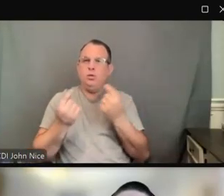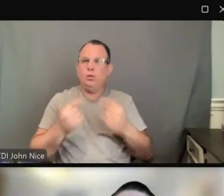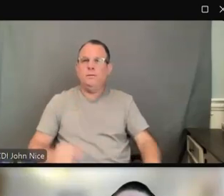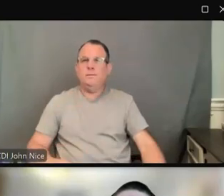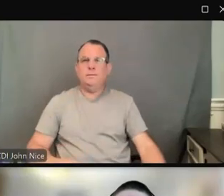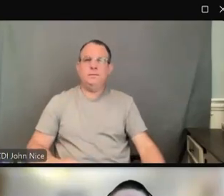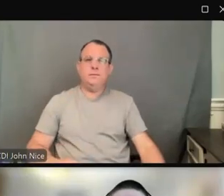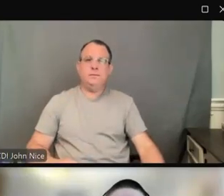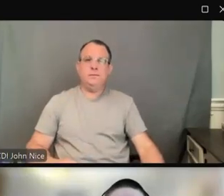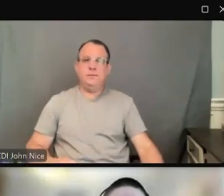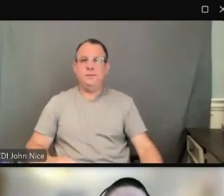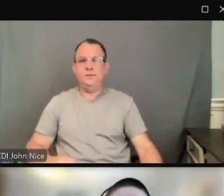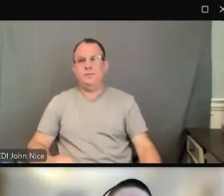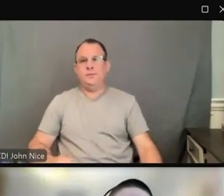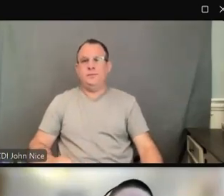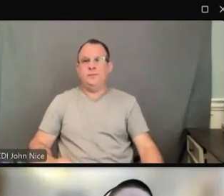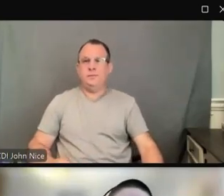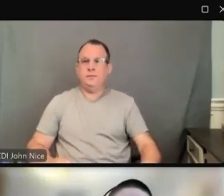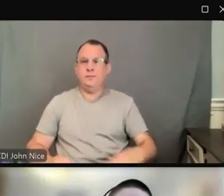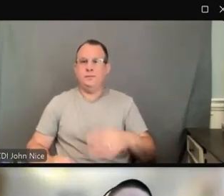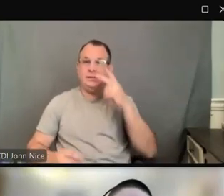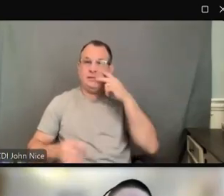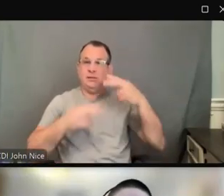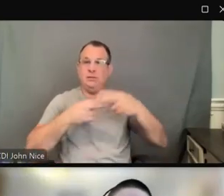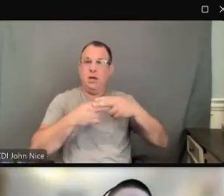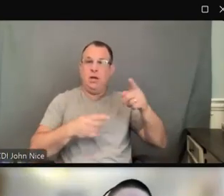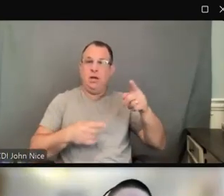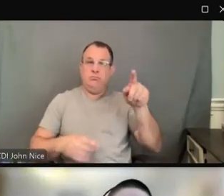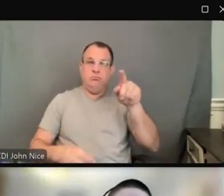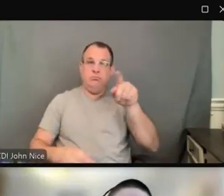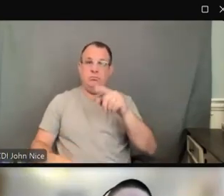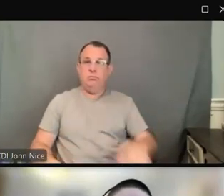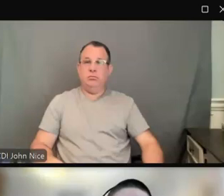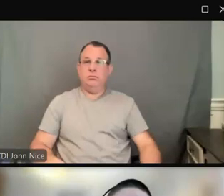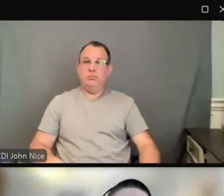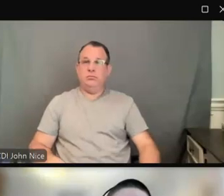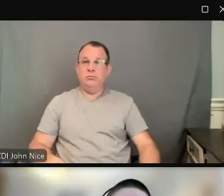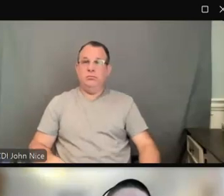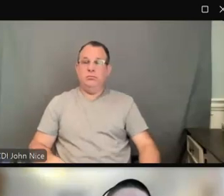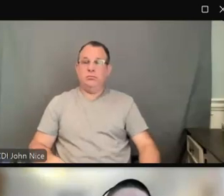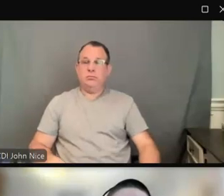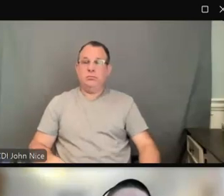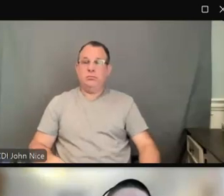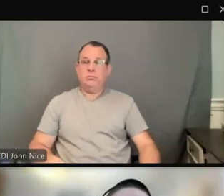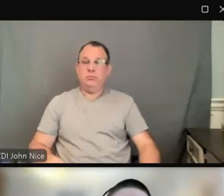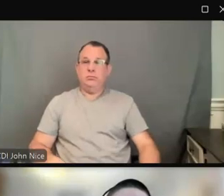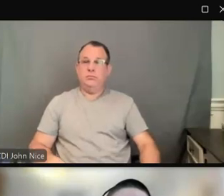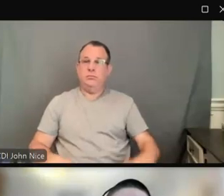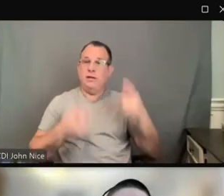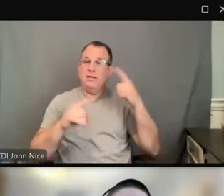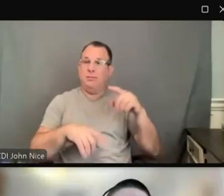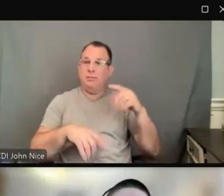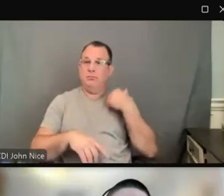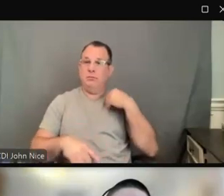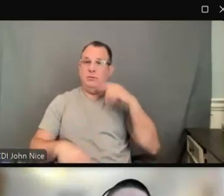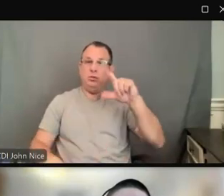And the first one that we are sharing with you here is a case that was concluded in 2020. This